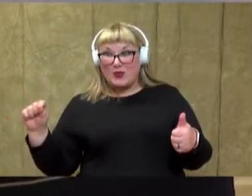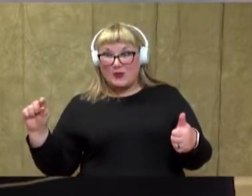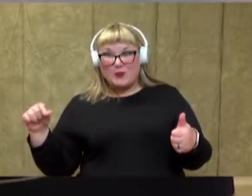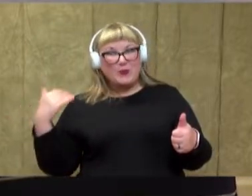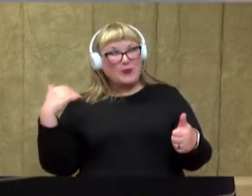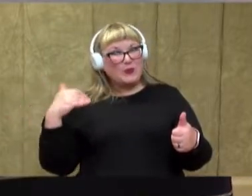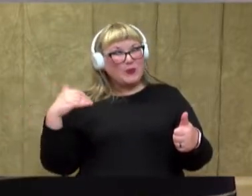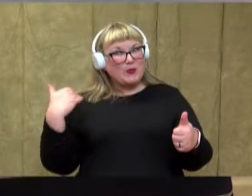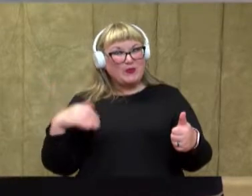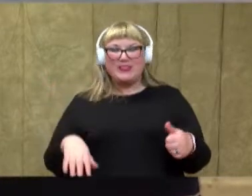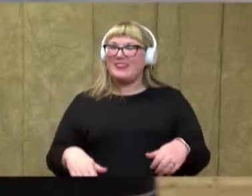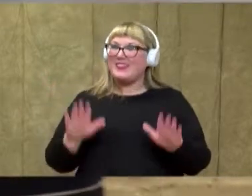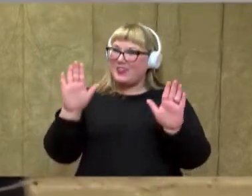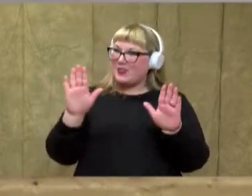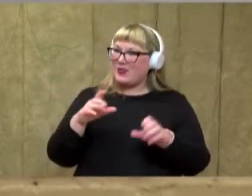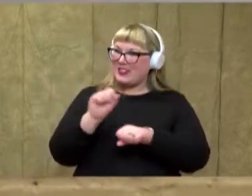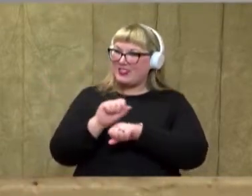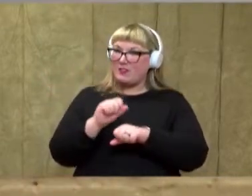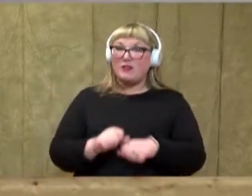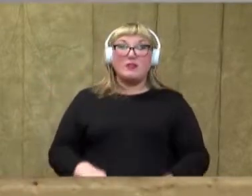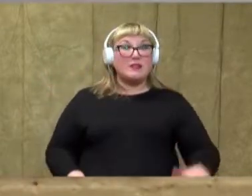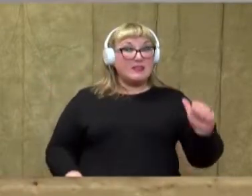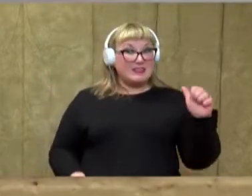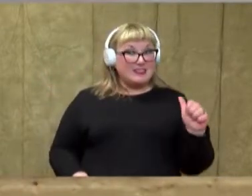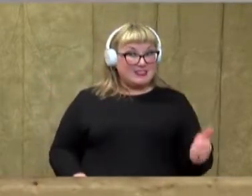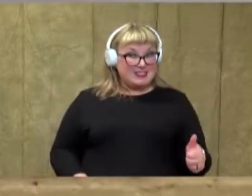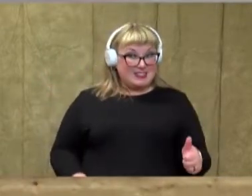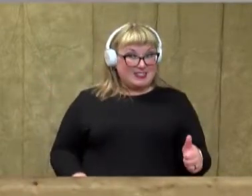20. Great job. Let's check that one again.